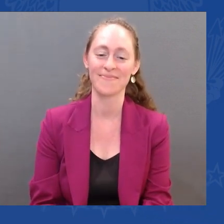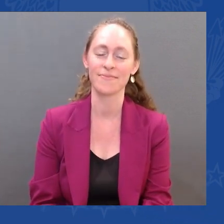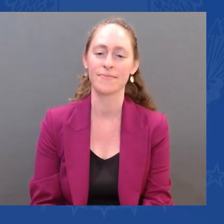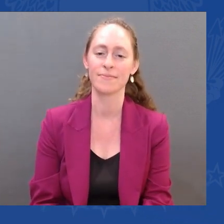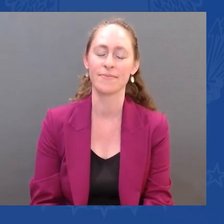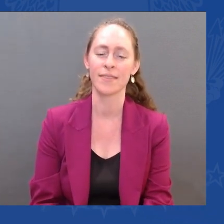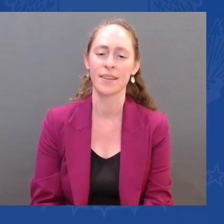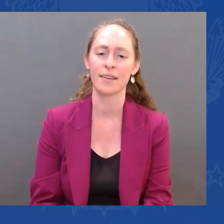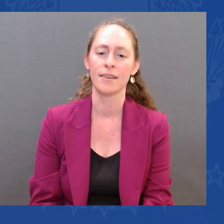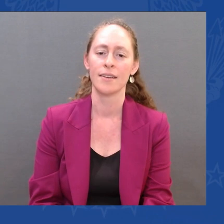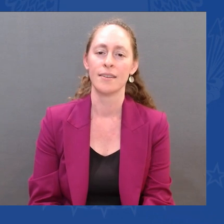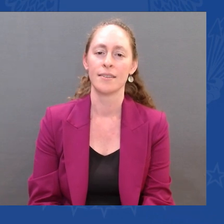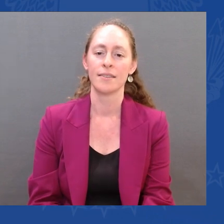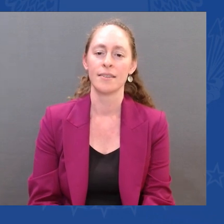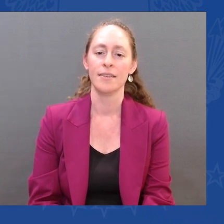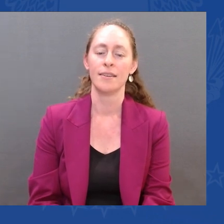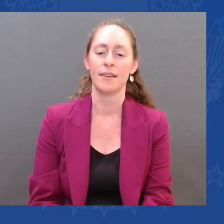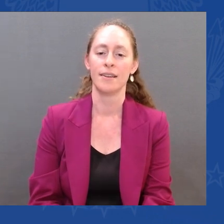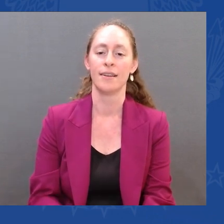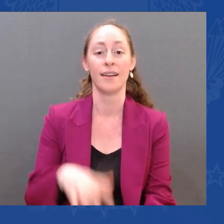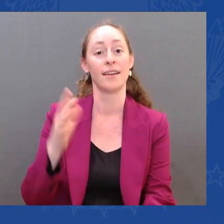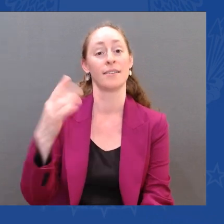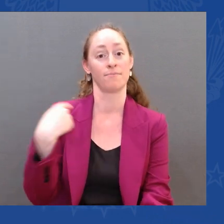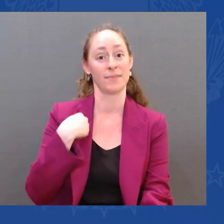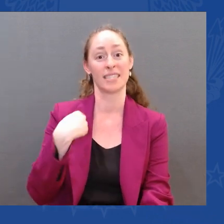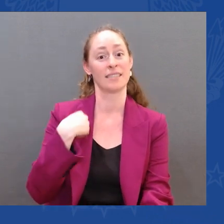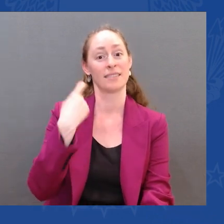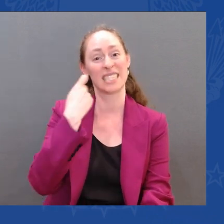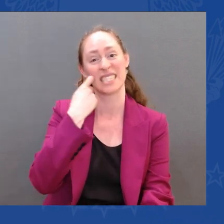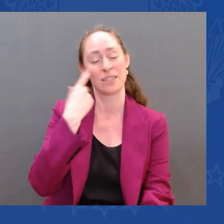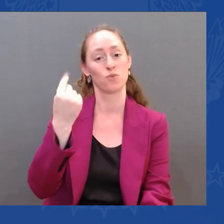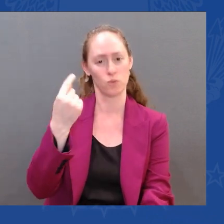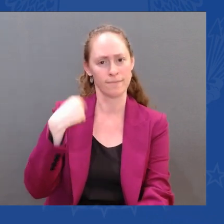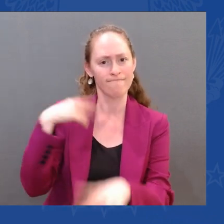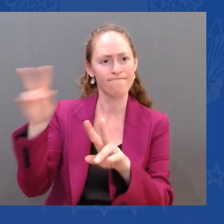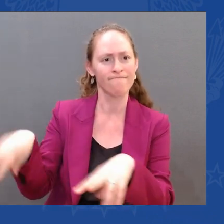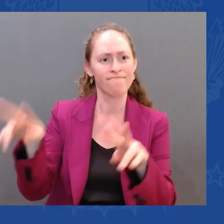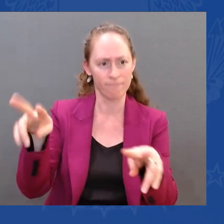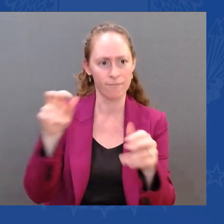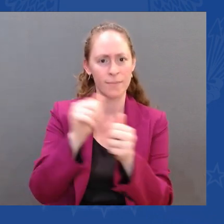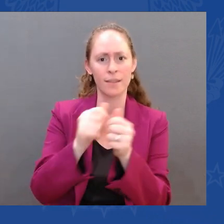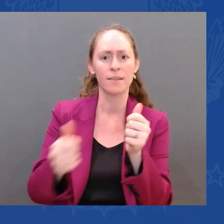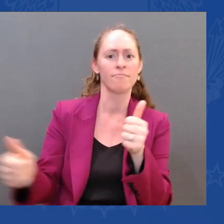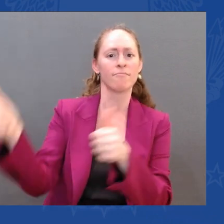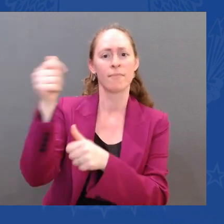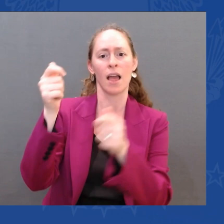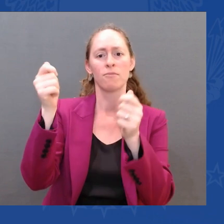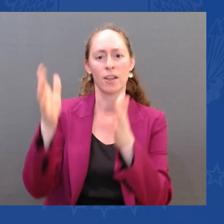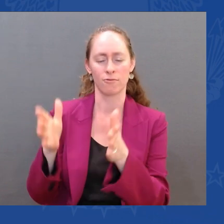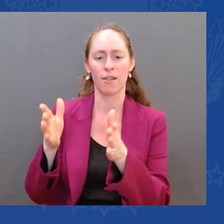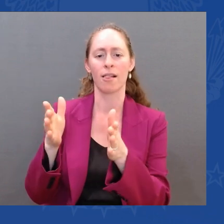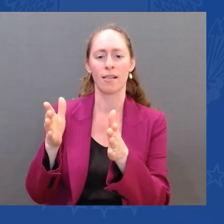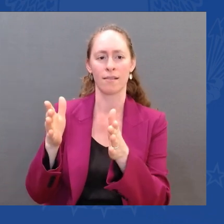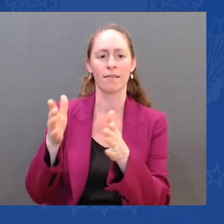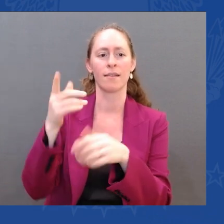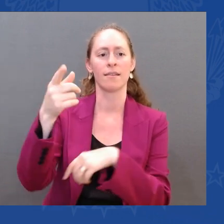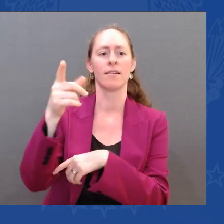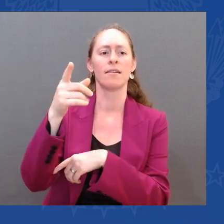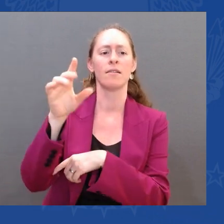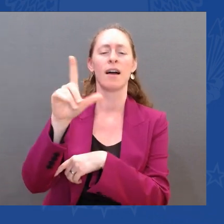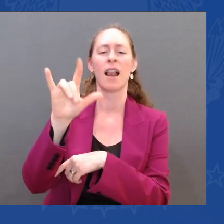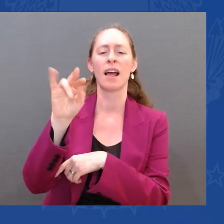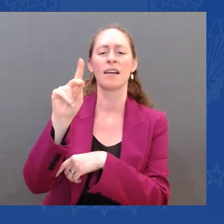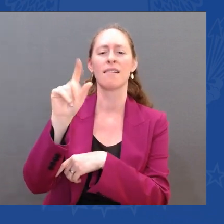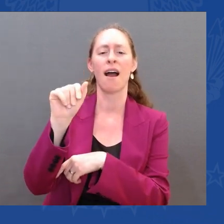Admiral Linda Fagan, Vice Commander of Coast Guard, soon to be the Commander of the Coast Guard,